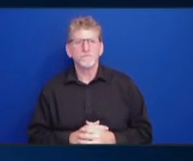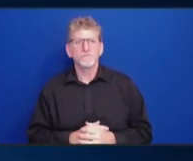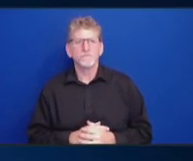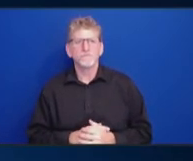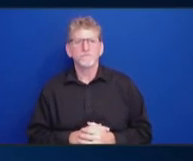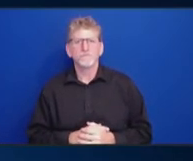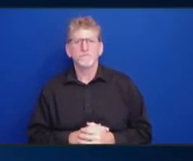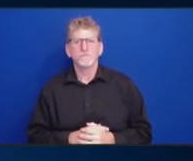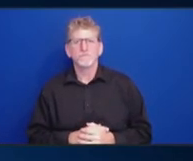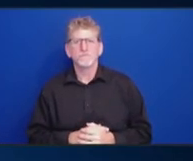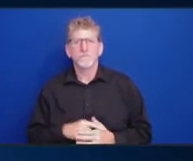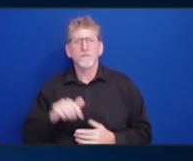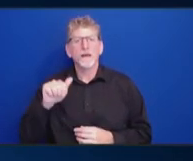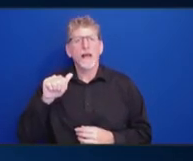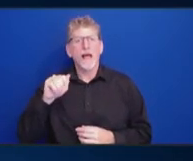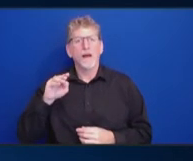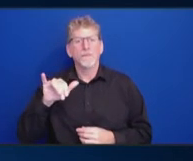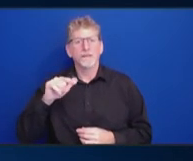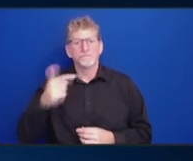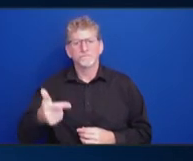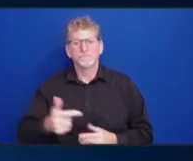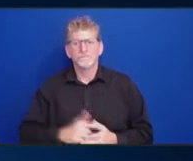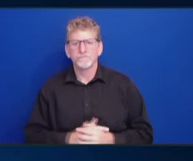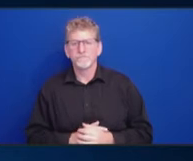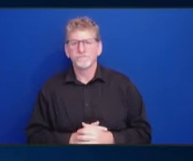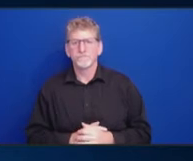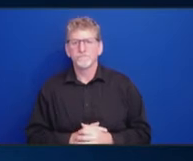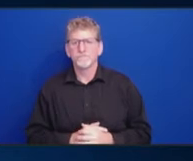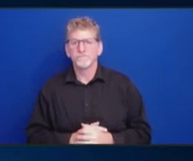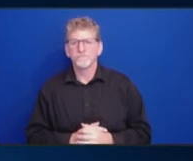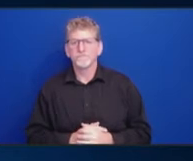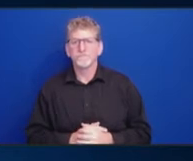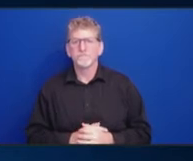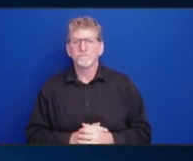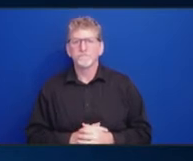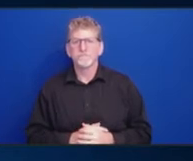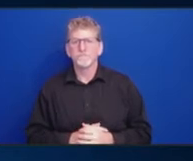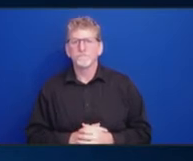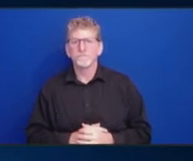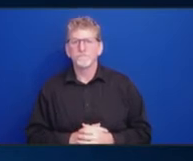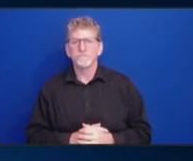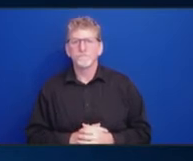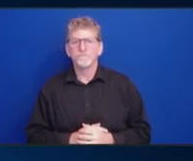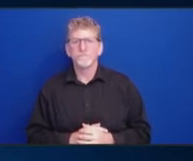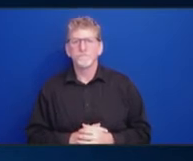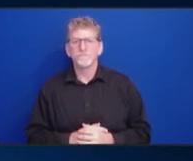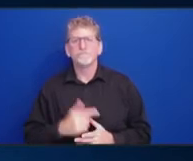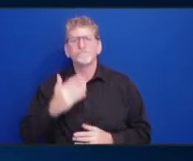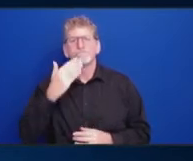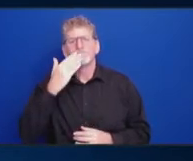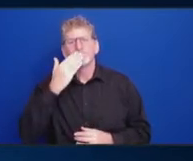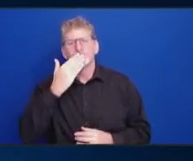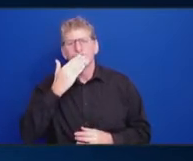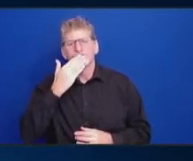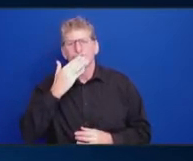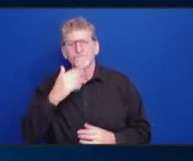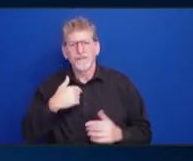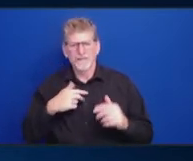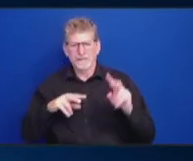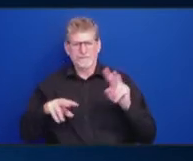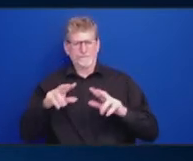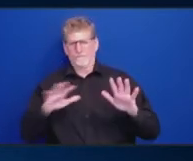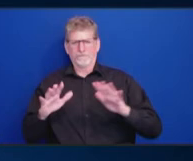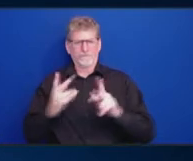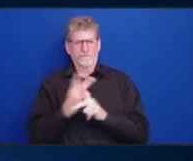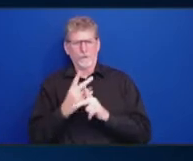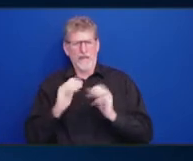Thank you. I couldn't figure out my raise the hand function. didn't work. Two